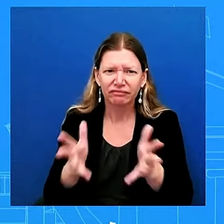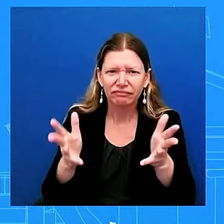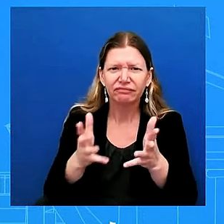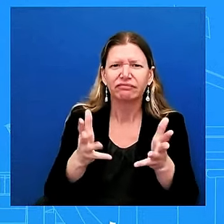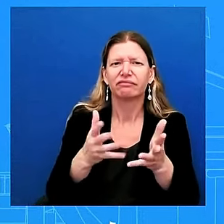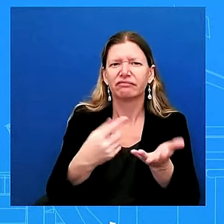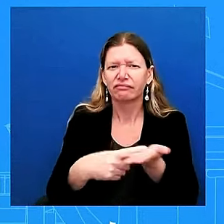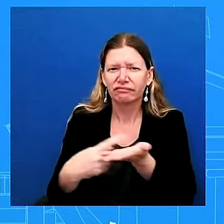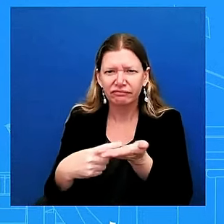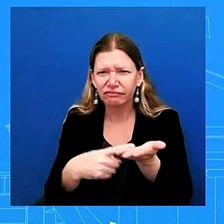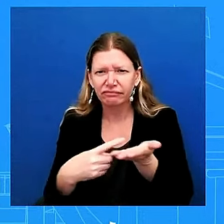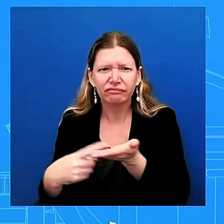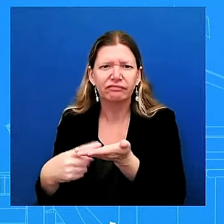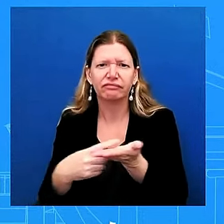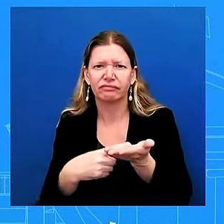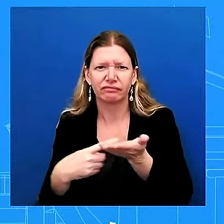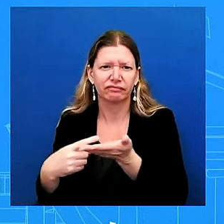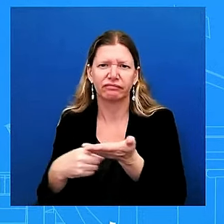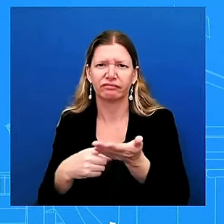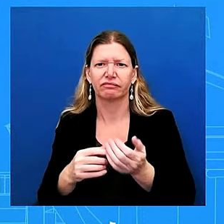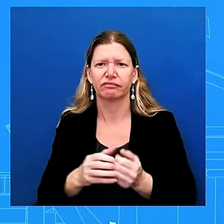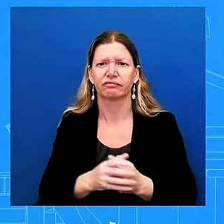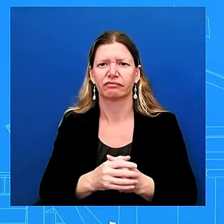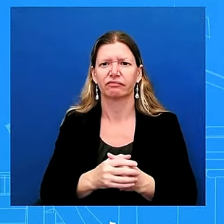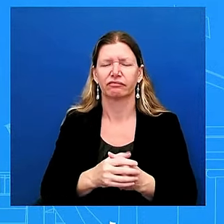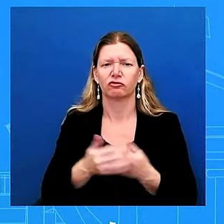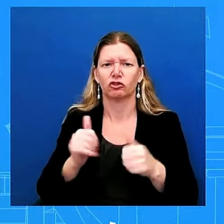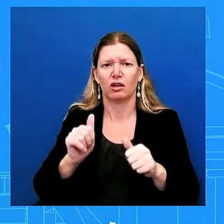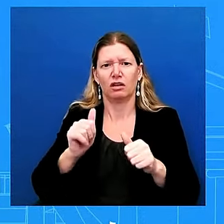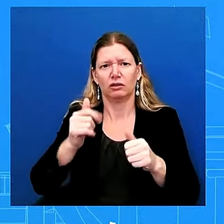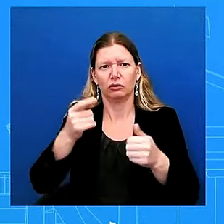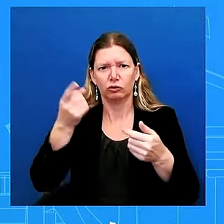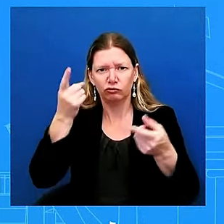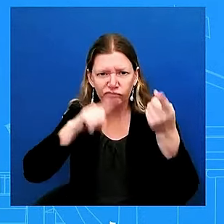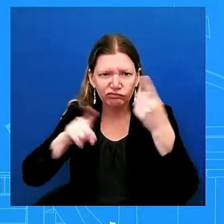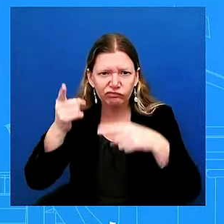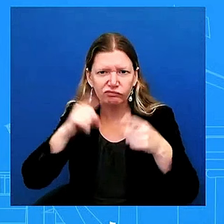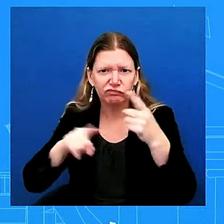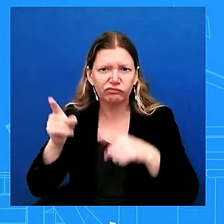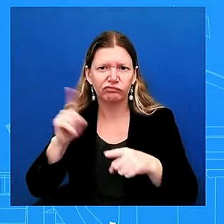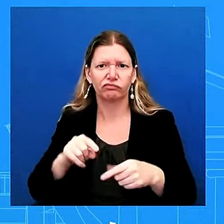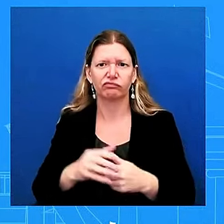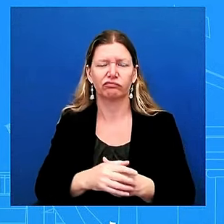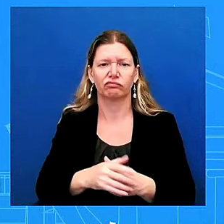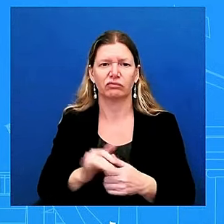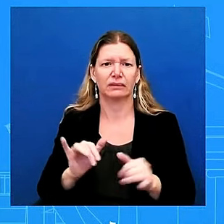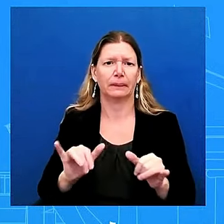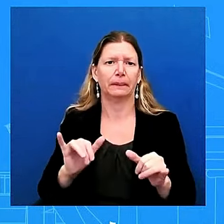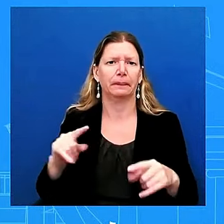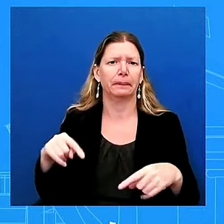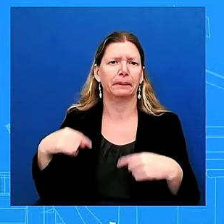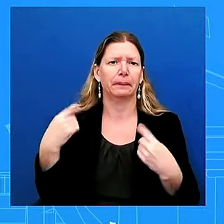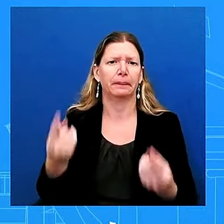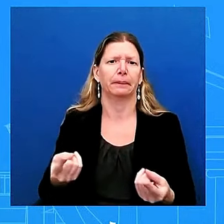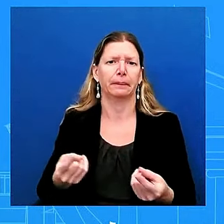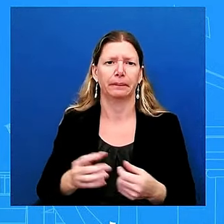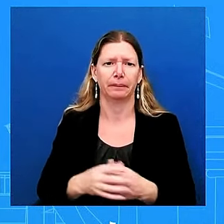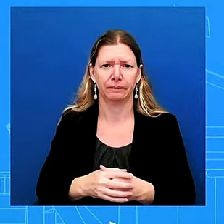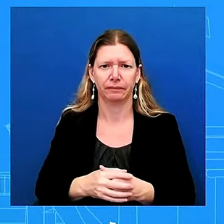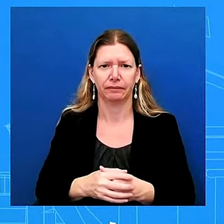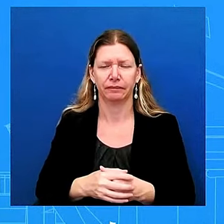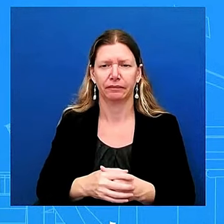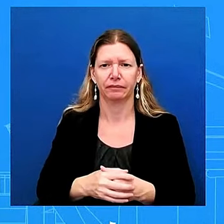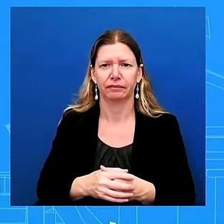fair agreement uh this is something that we've also been consistent about uh look we're gonna uh continue to send that message uh